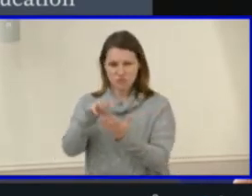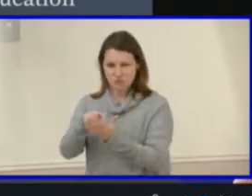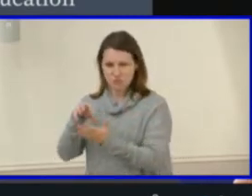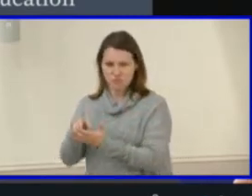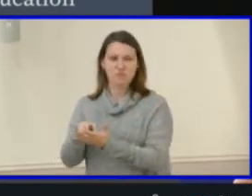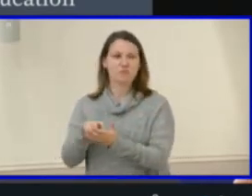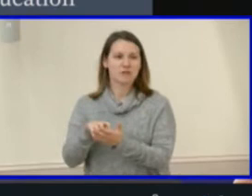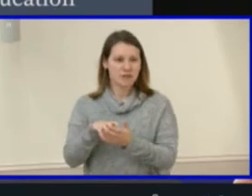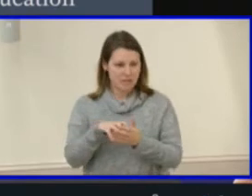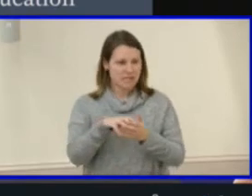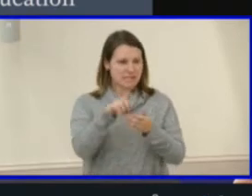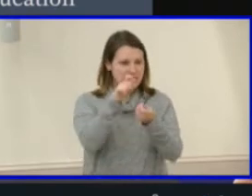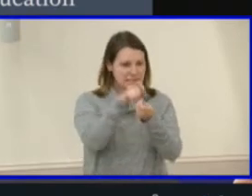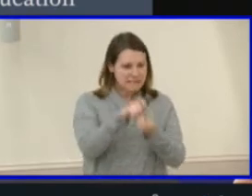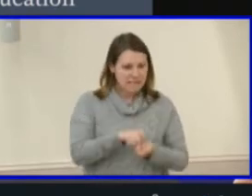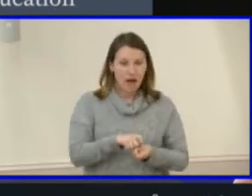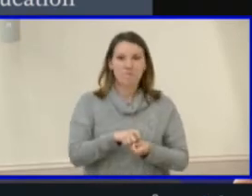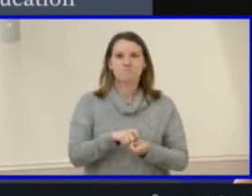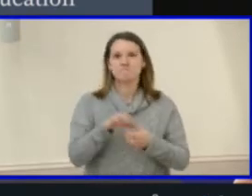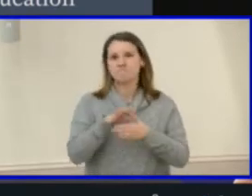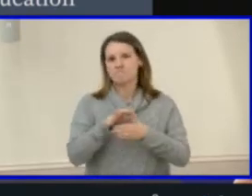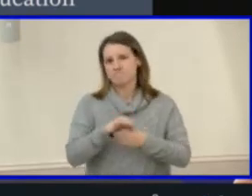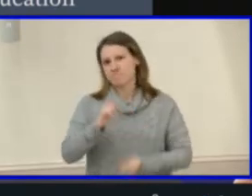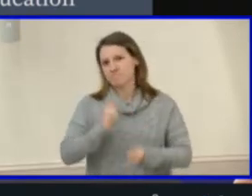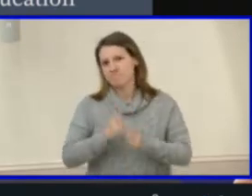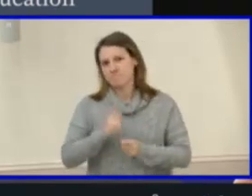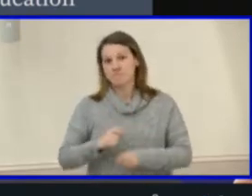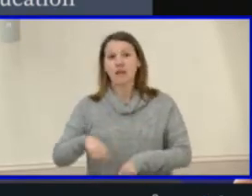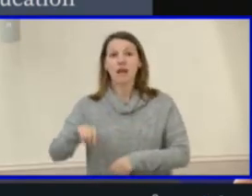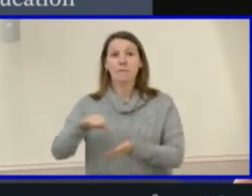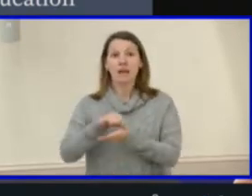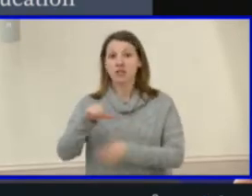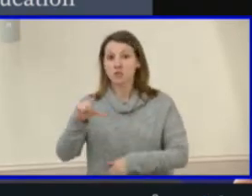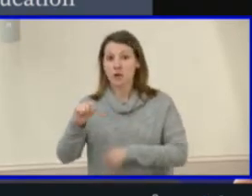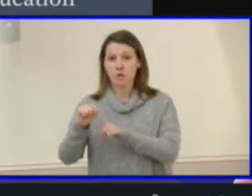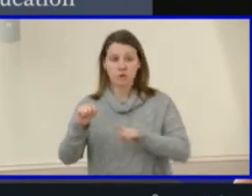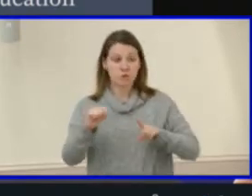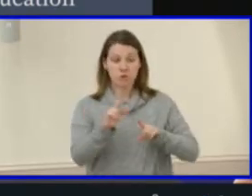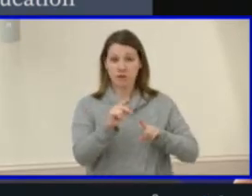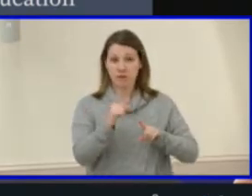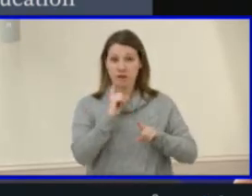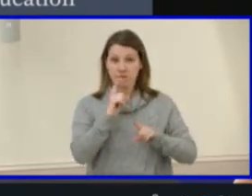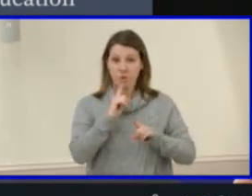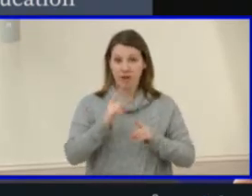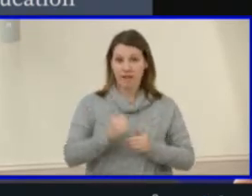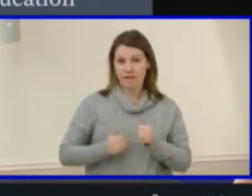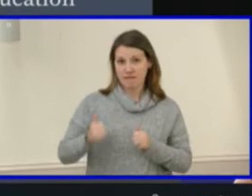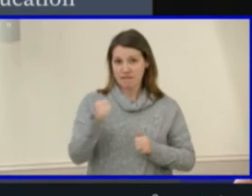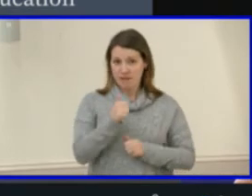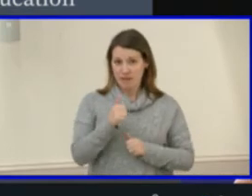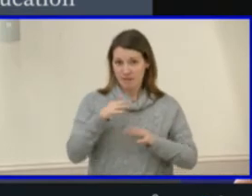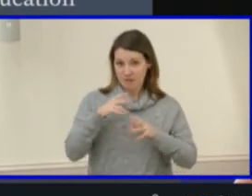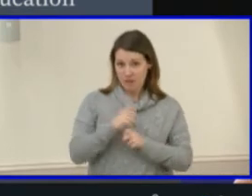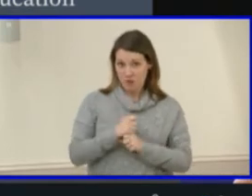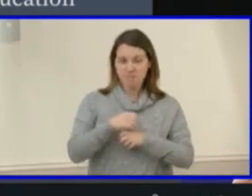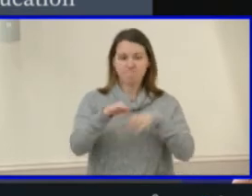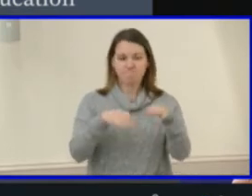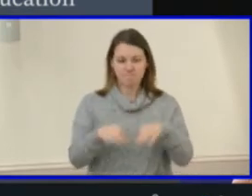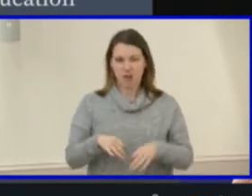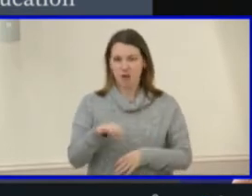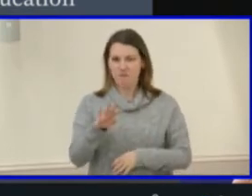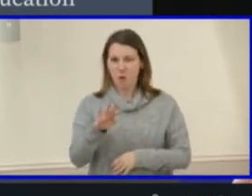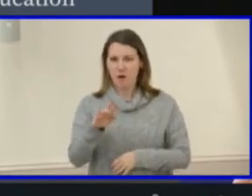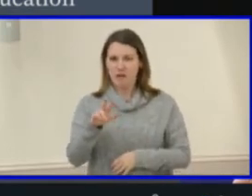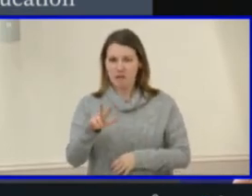updates. Pages 20 to 23 of the executive summary outline revisions to over 40 different middle school course descriptions